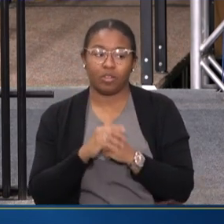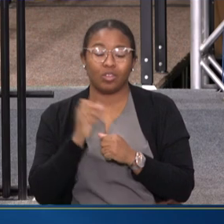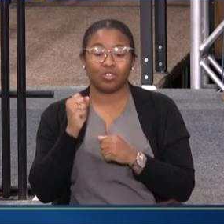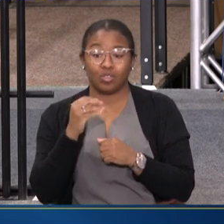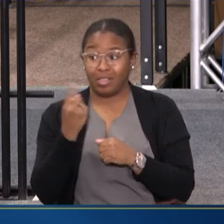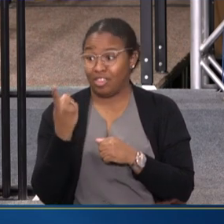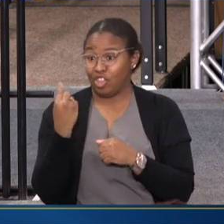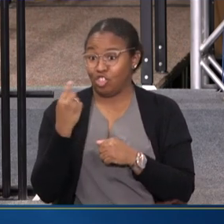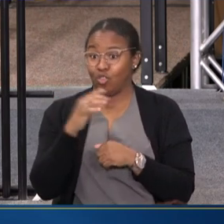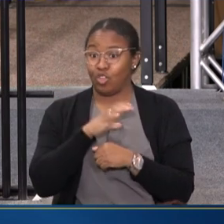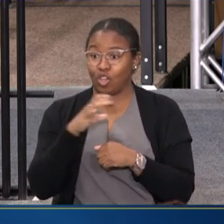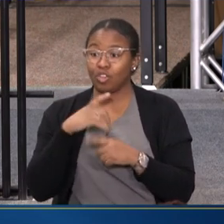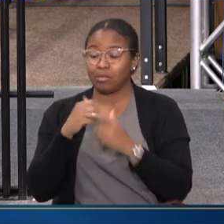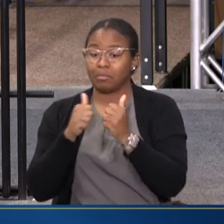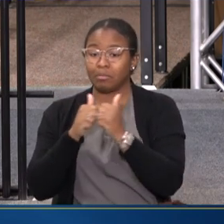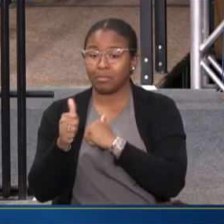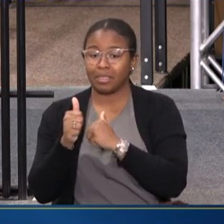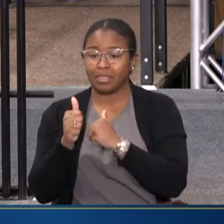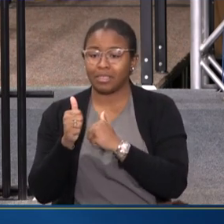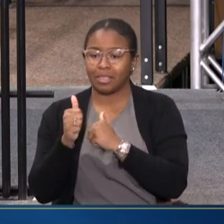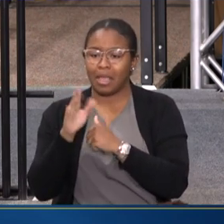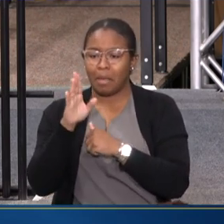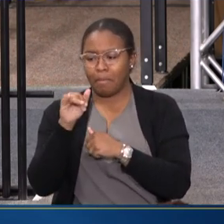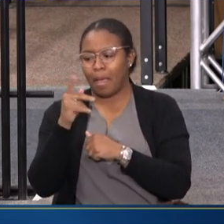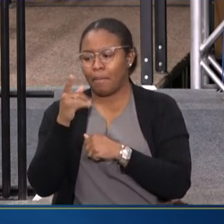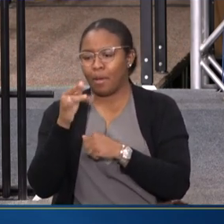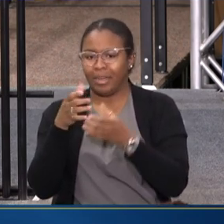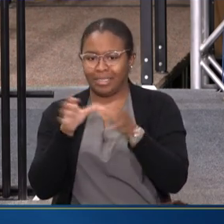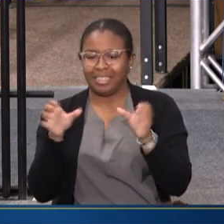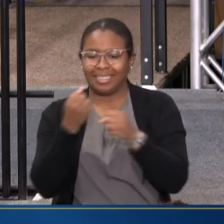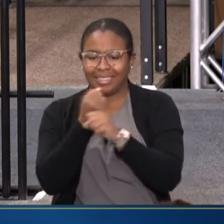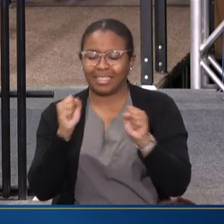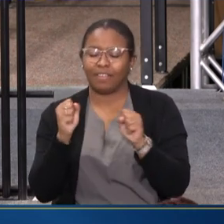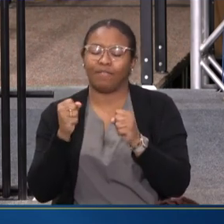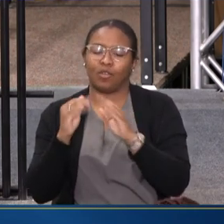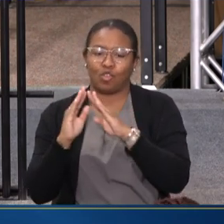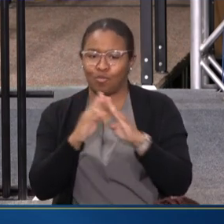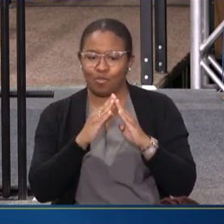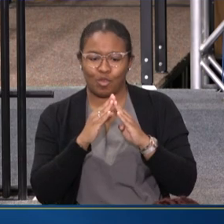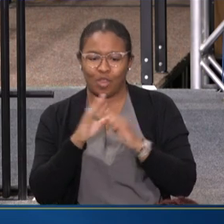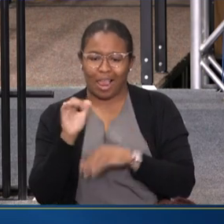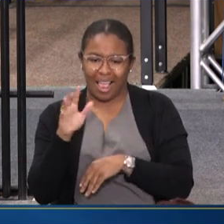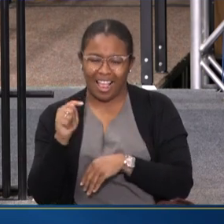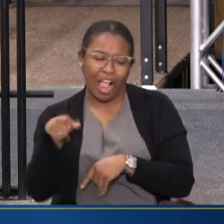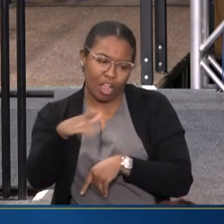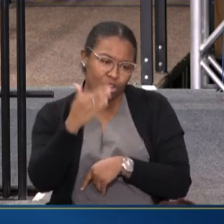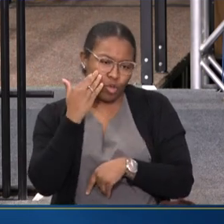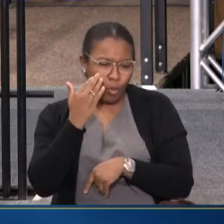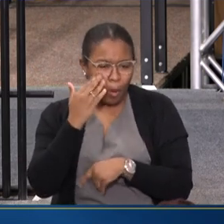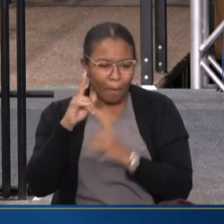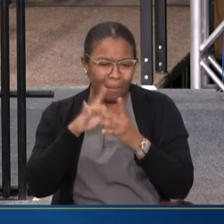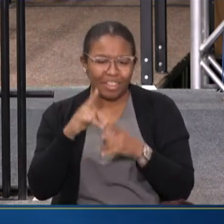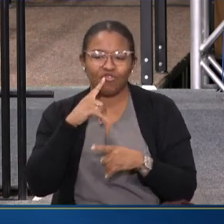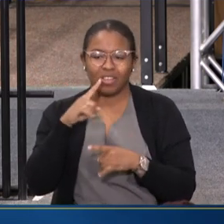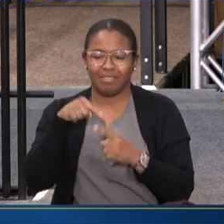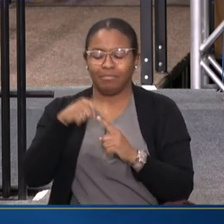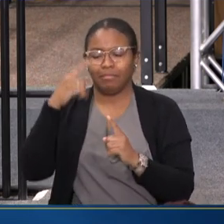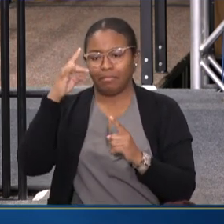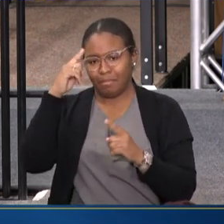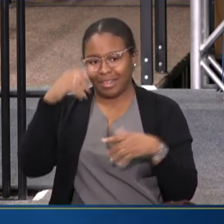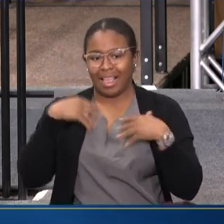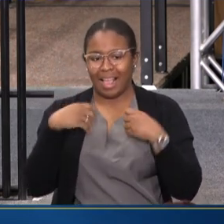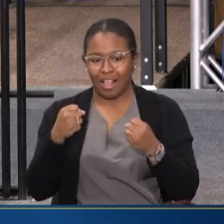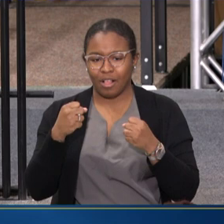SO LAST YEAR, CONGRESS PASSED THE BIPARTISAN SAFER COMMUNITIES ACT. YOU'RE ALL VERY FAMILIAR WITH IT. IT'S REALLY A MENTAL HEALTH BILL.